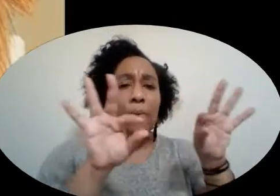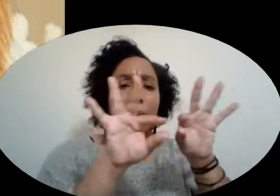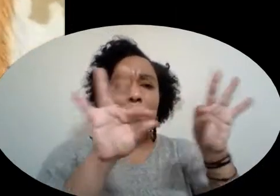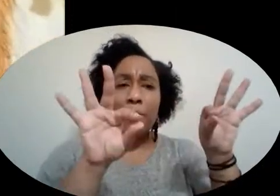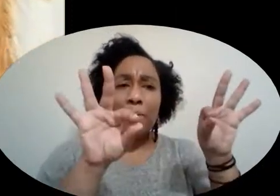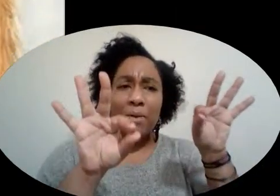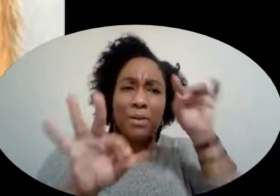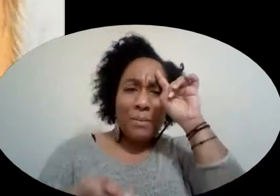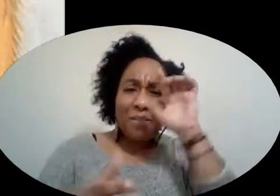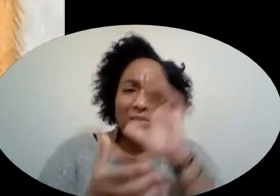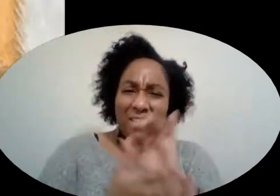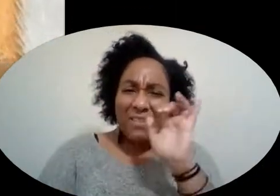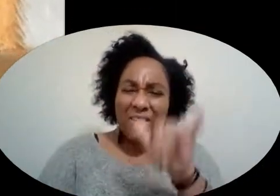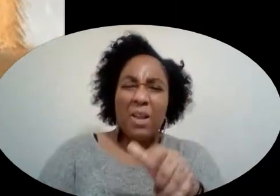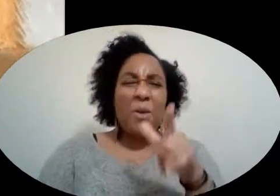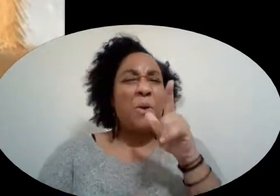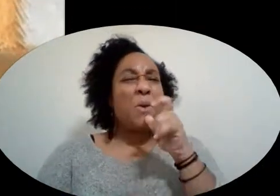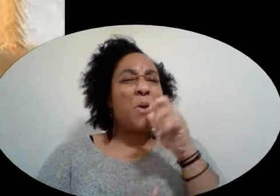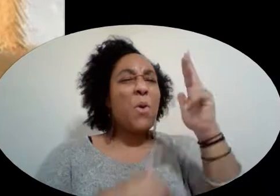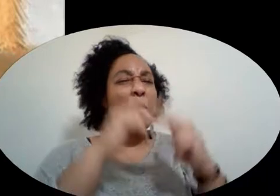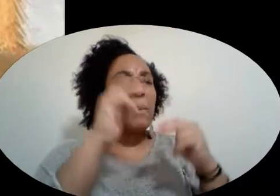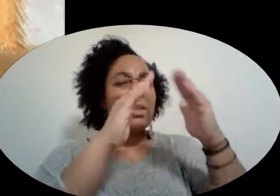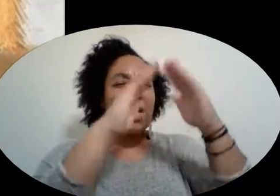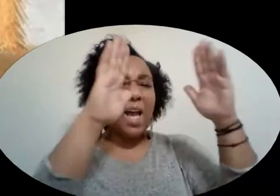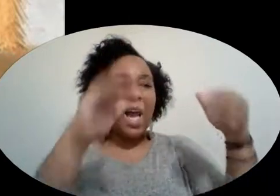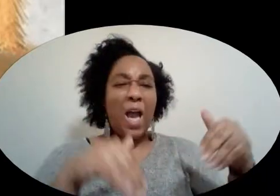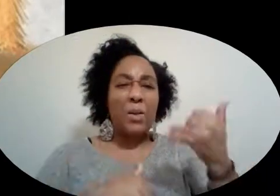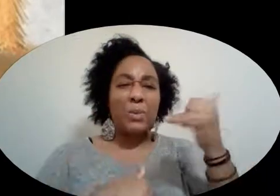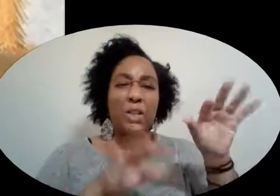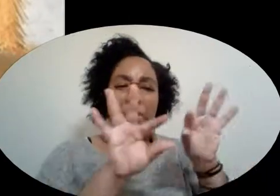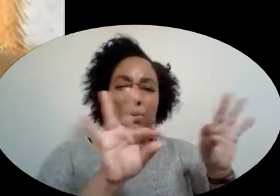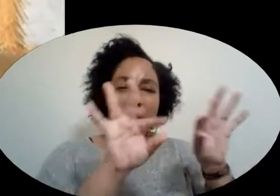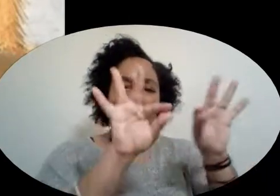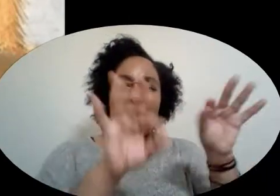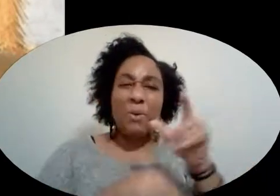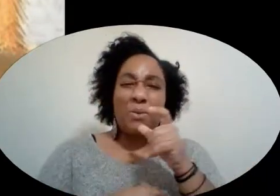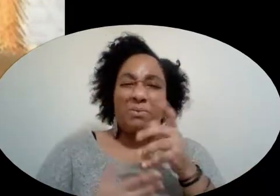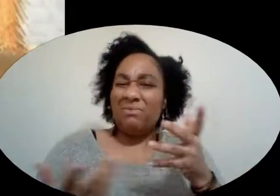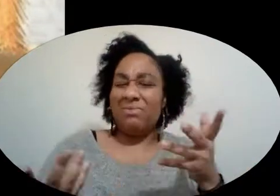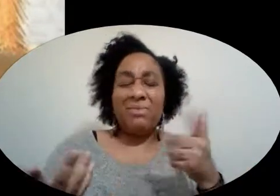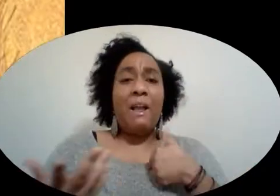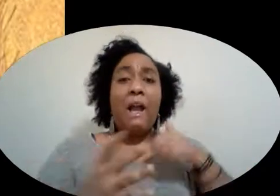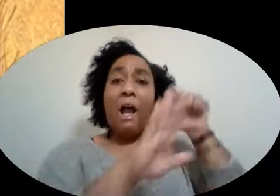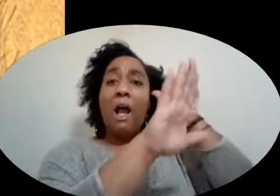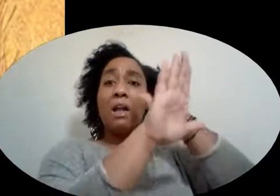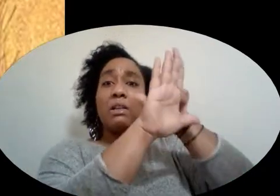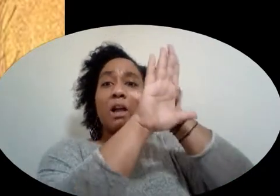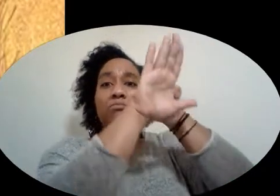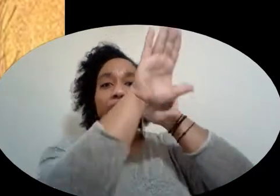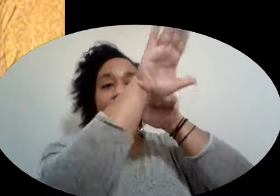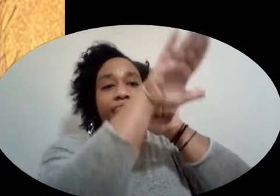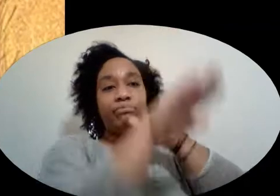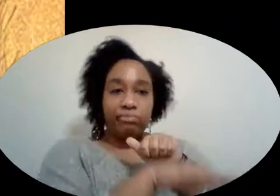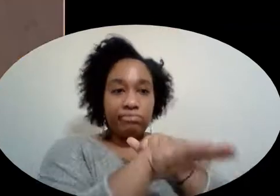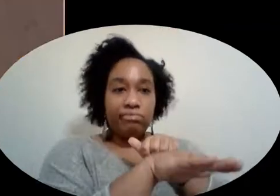believe it? I mean, who in his right mind would build a house of straw? So, of course, the minute I knocked on the door It fell right